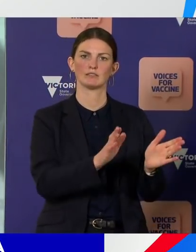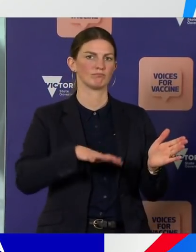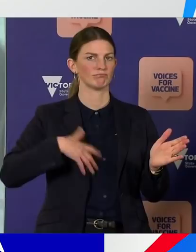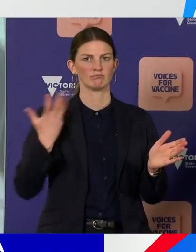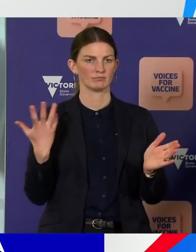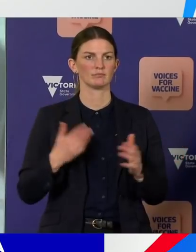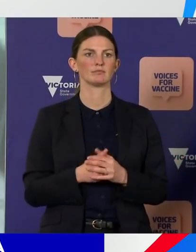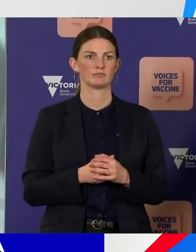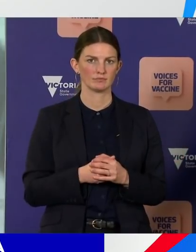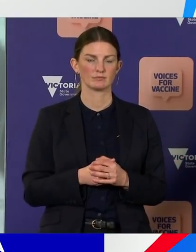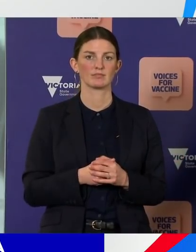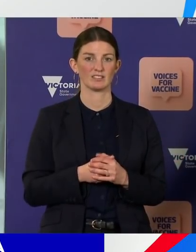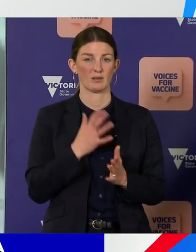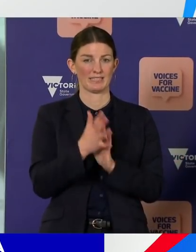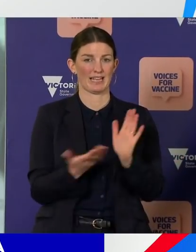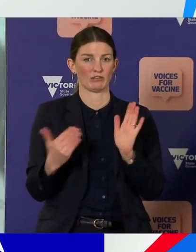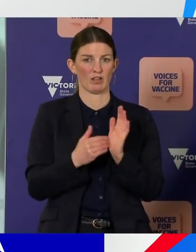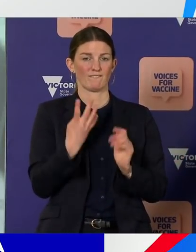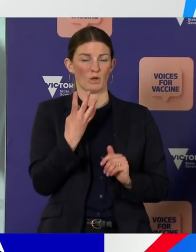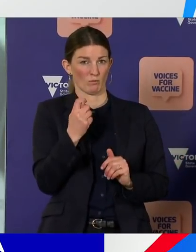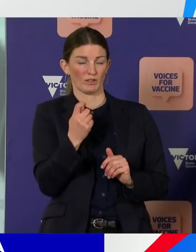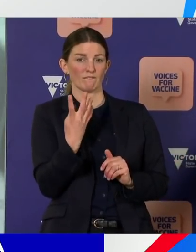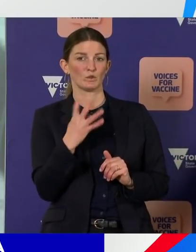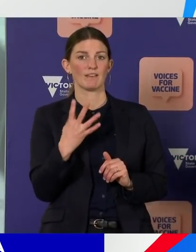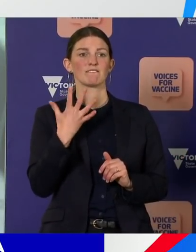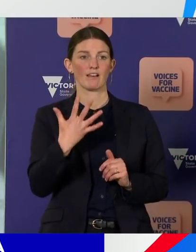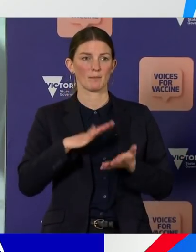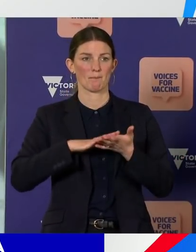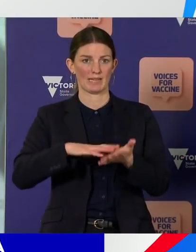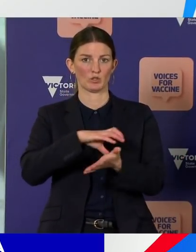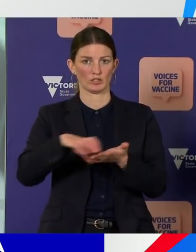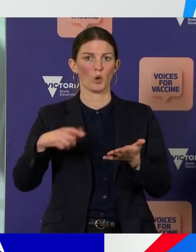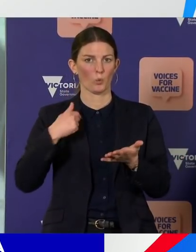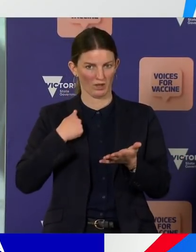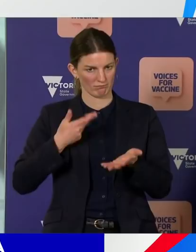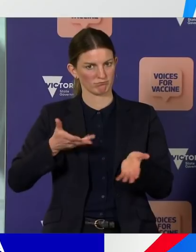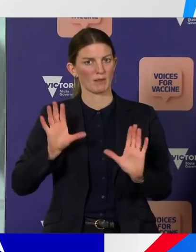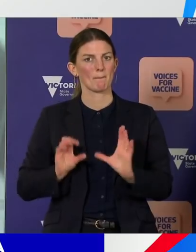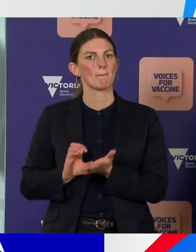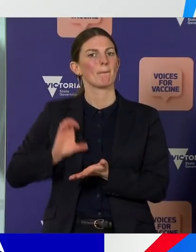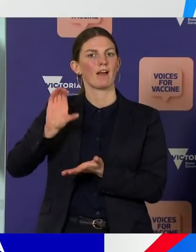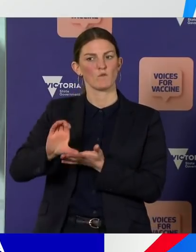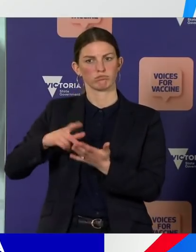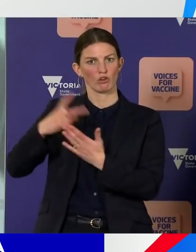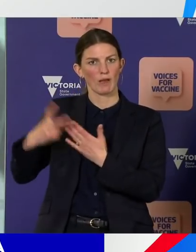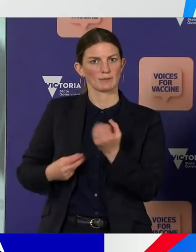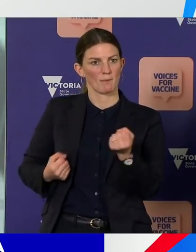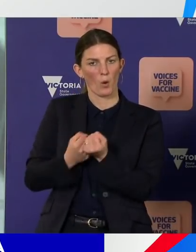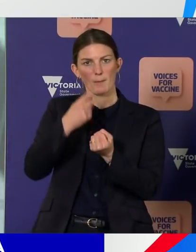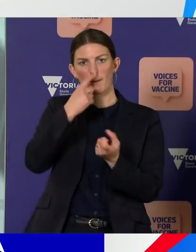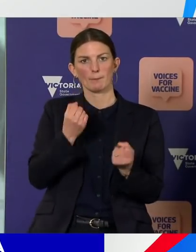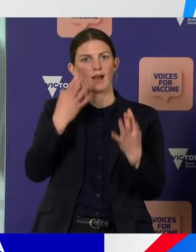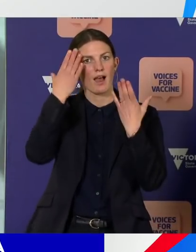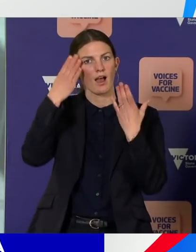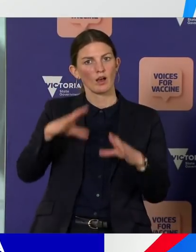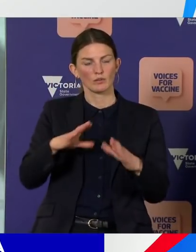further almost $45 million that we are investing in this program, does provide an